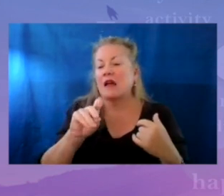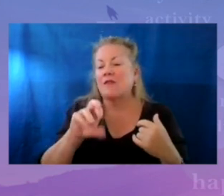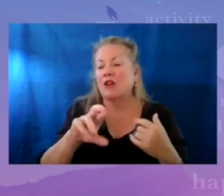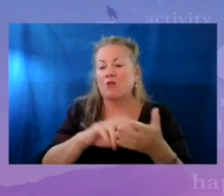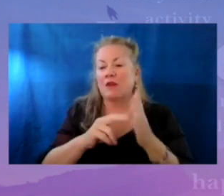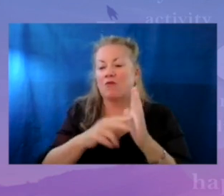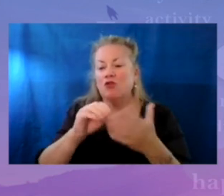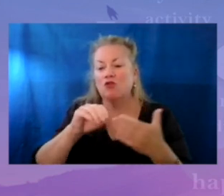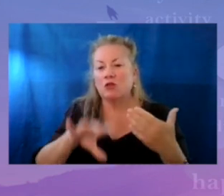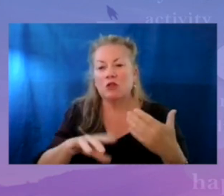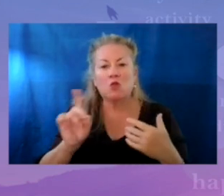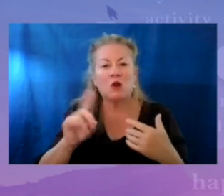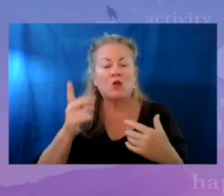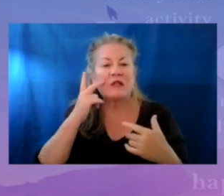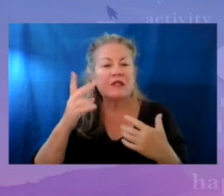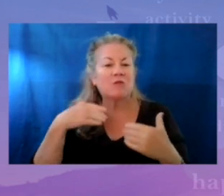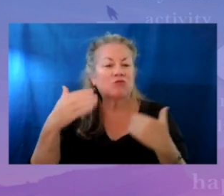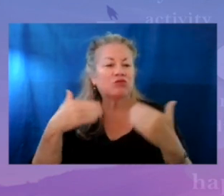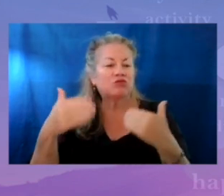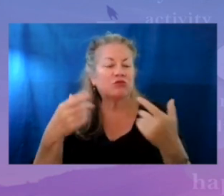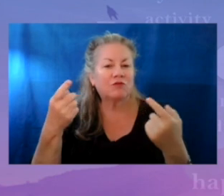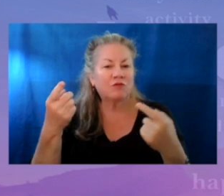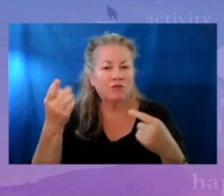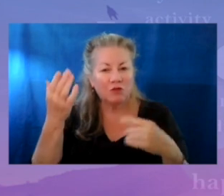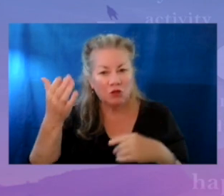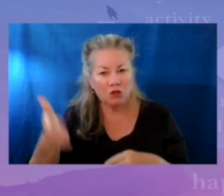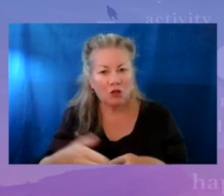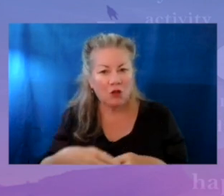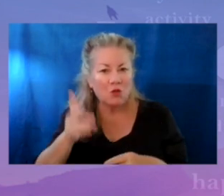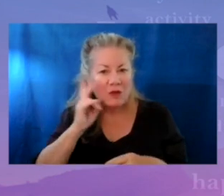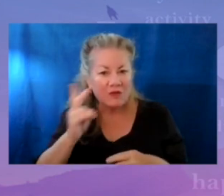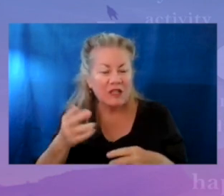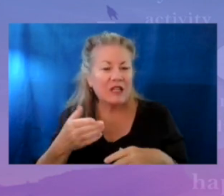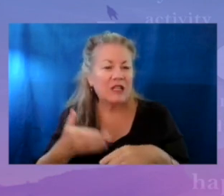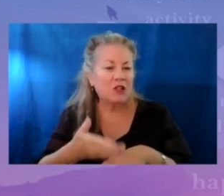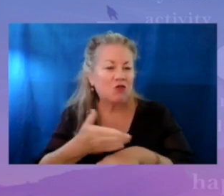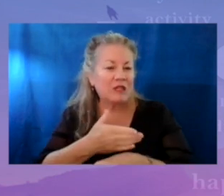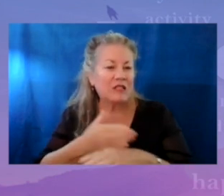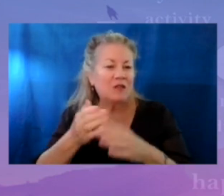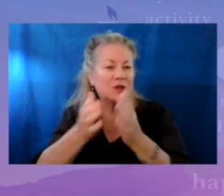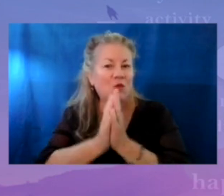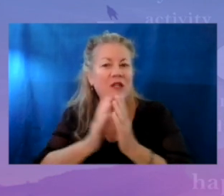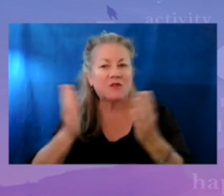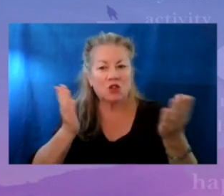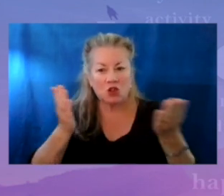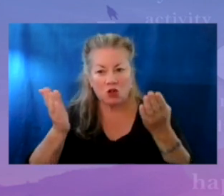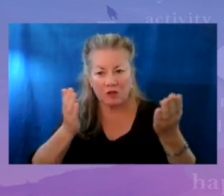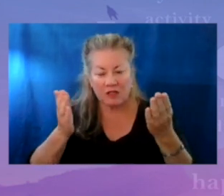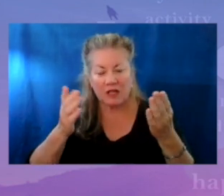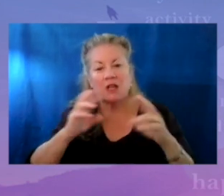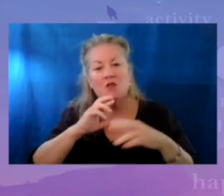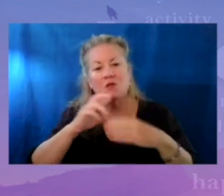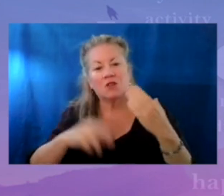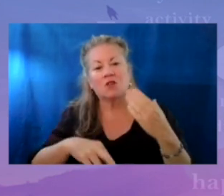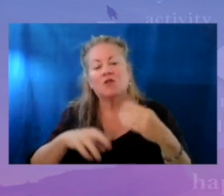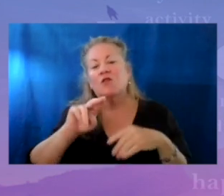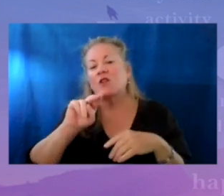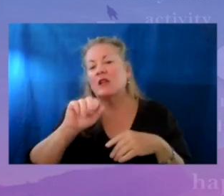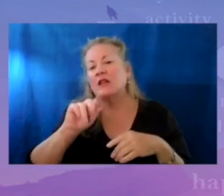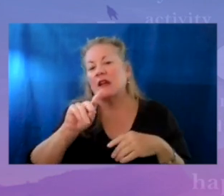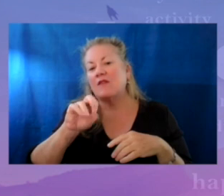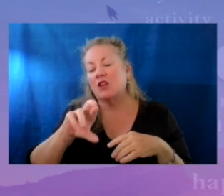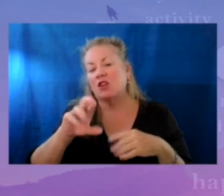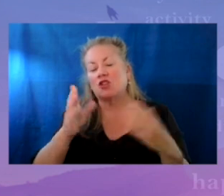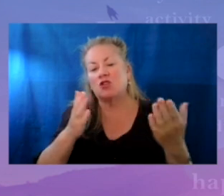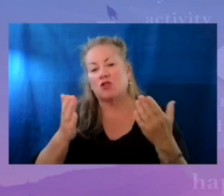for our students, and where do we see it going in the future? We've seen an increase in a request for services as a result of the navigator